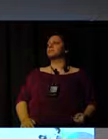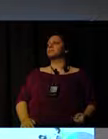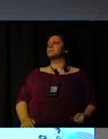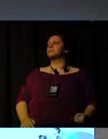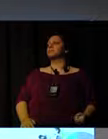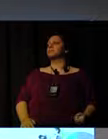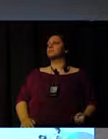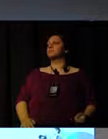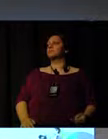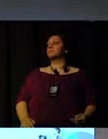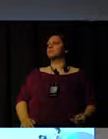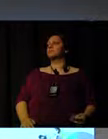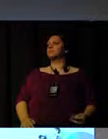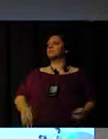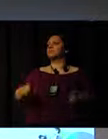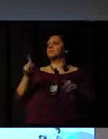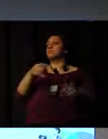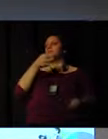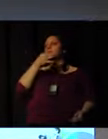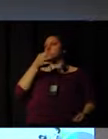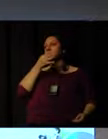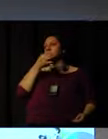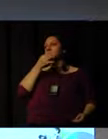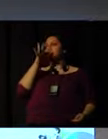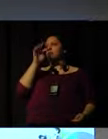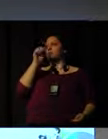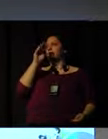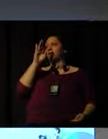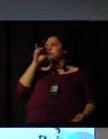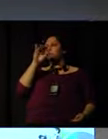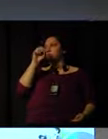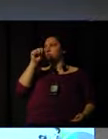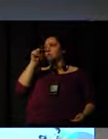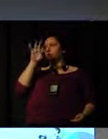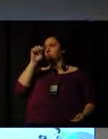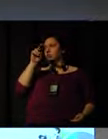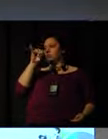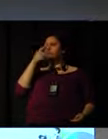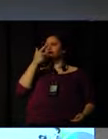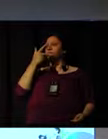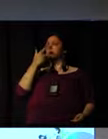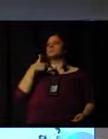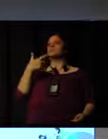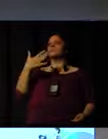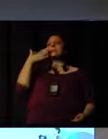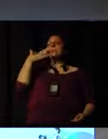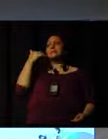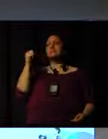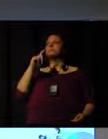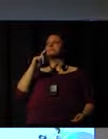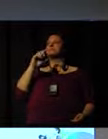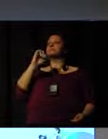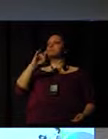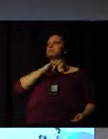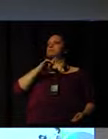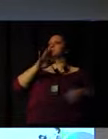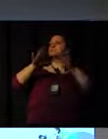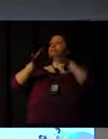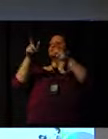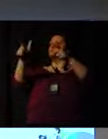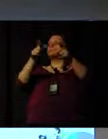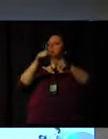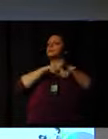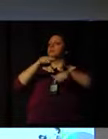It's more a request than a question from Marco Antonio. I'd like to know if there's